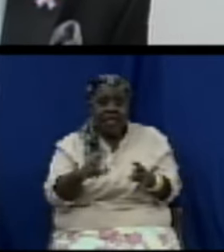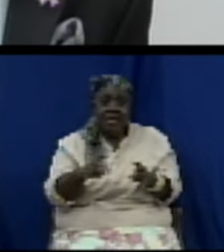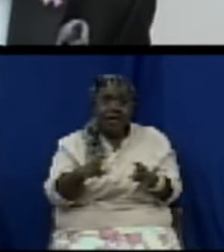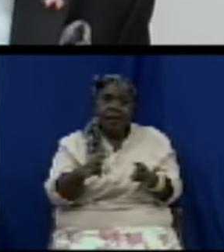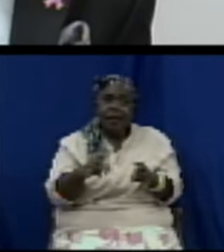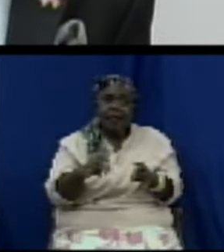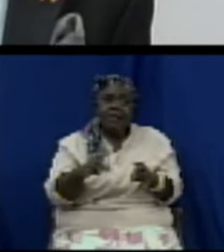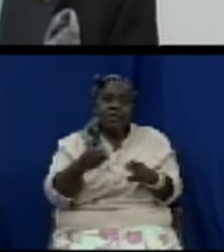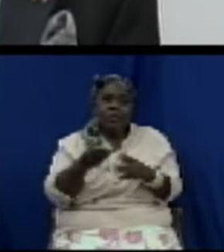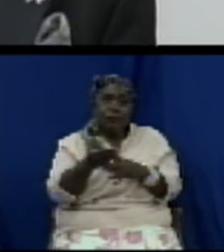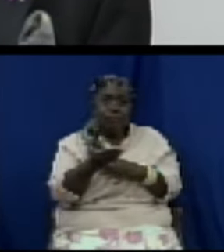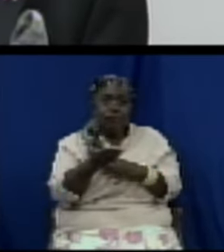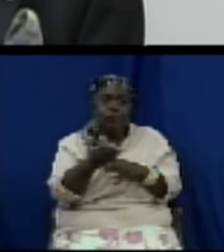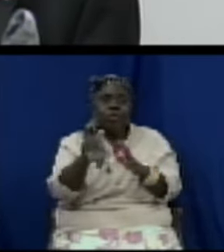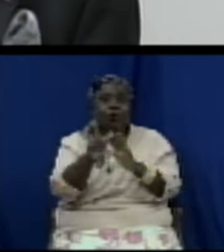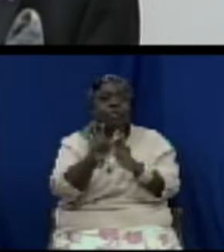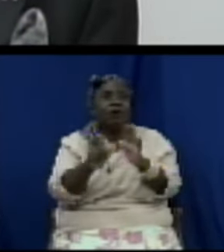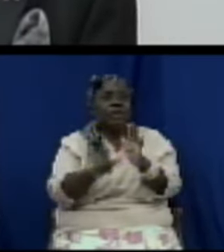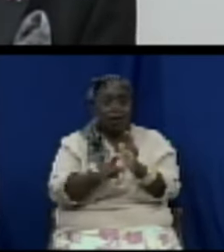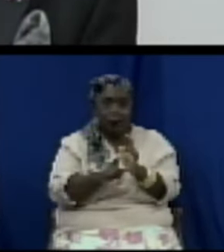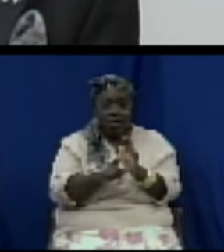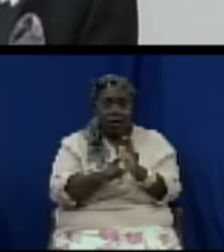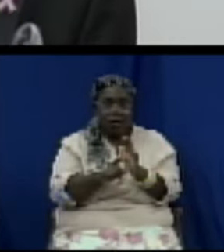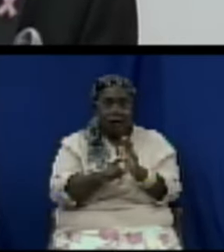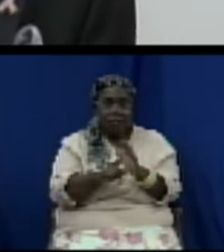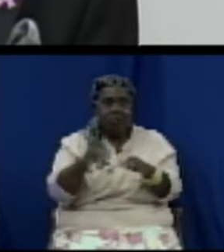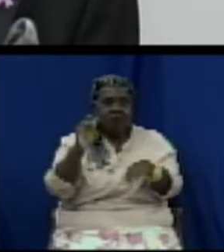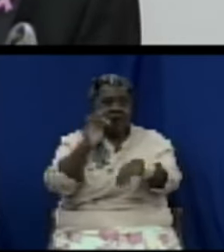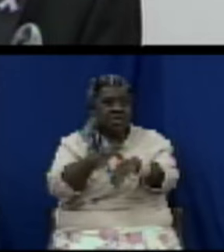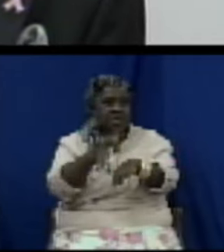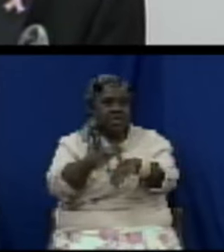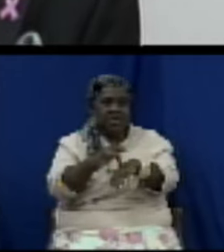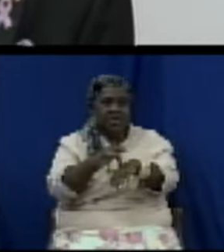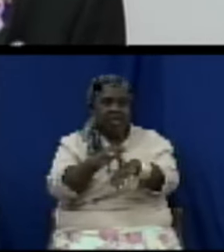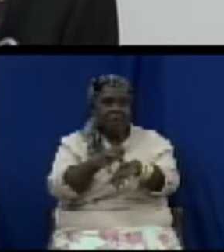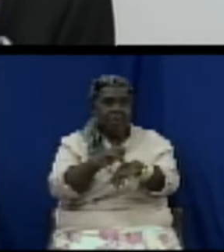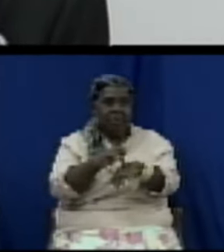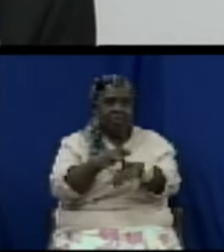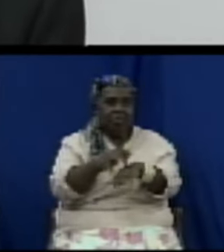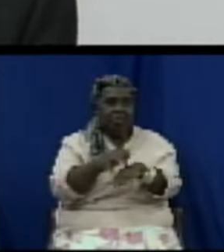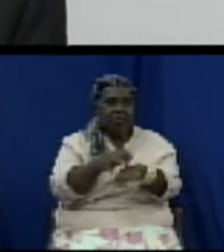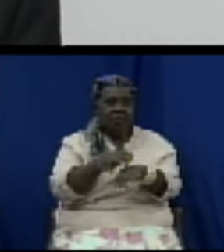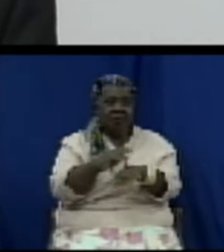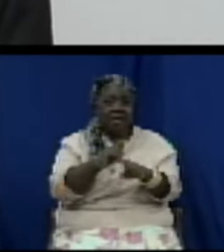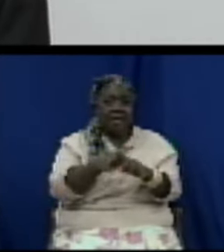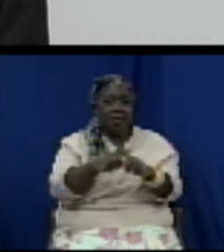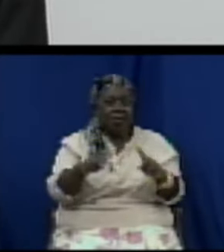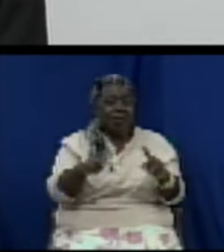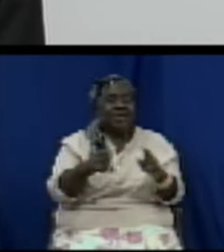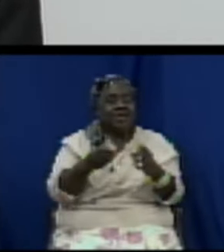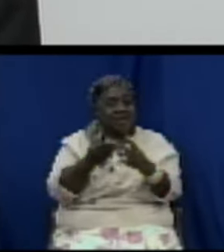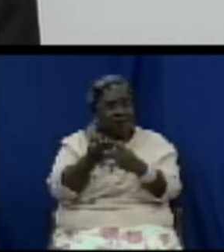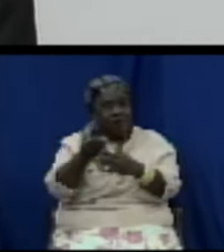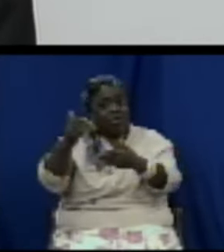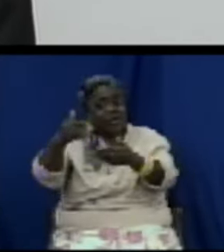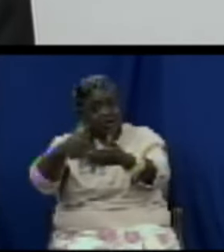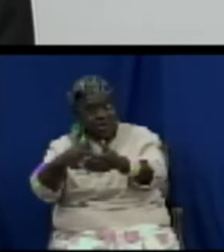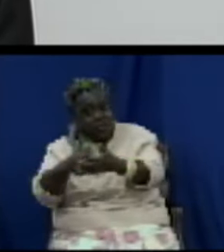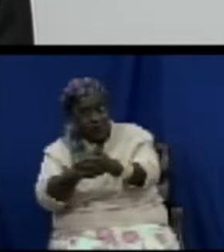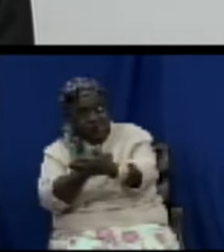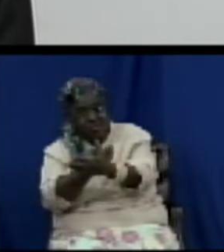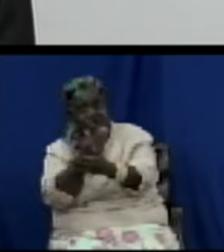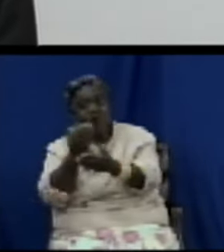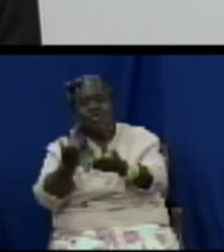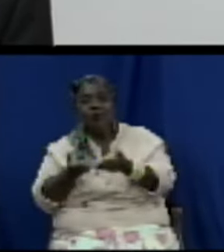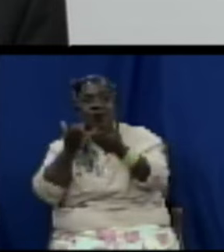given teeth and power because it needs the ability to penalize non-compliant businesses